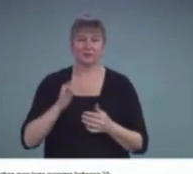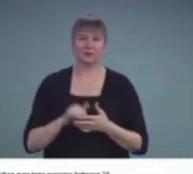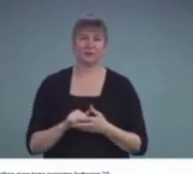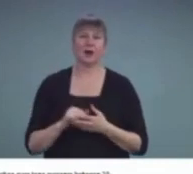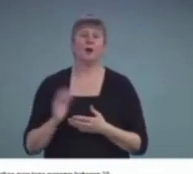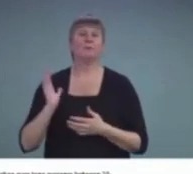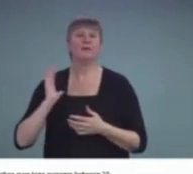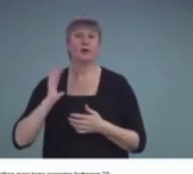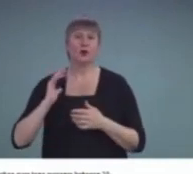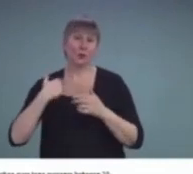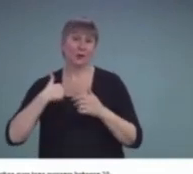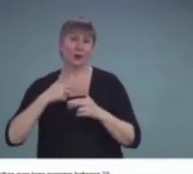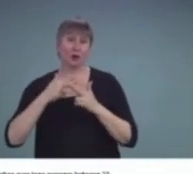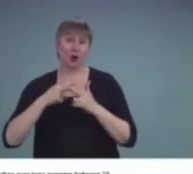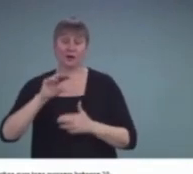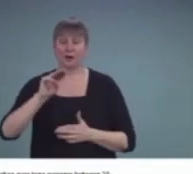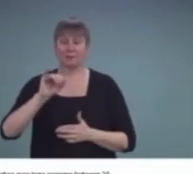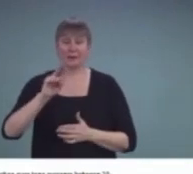losses.